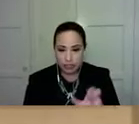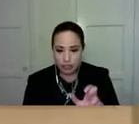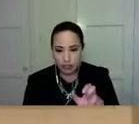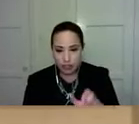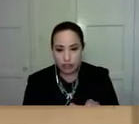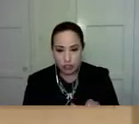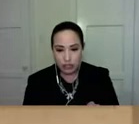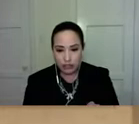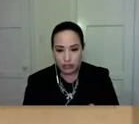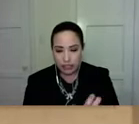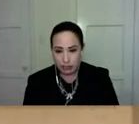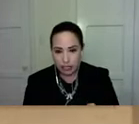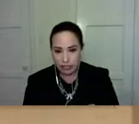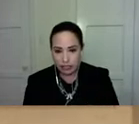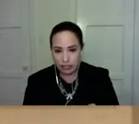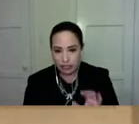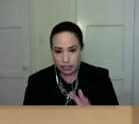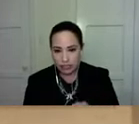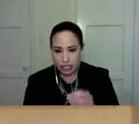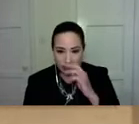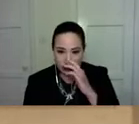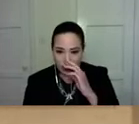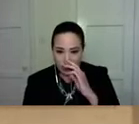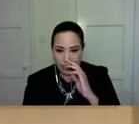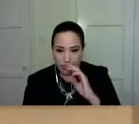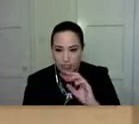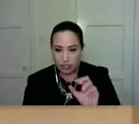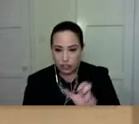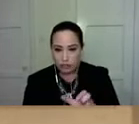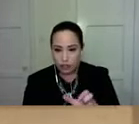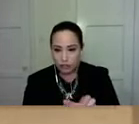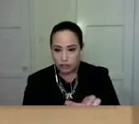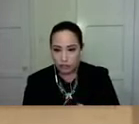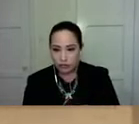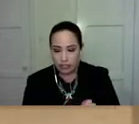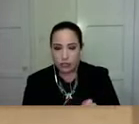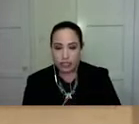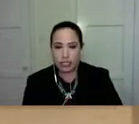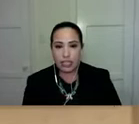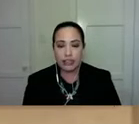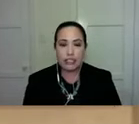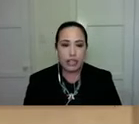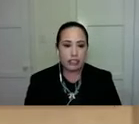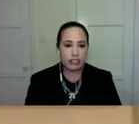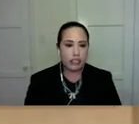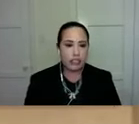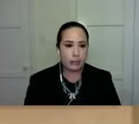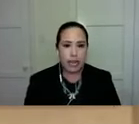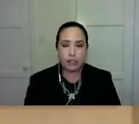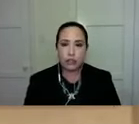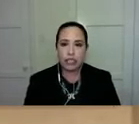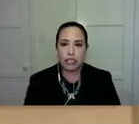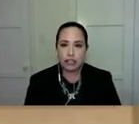one that says chief joseph nez pierce that's in color and then chief joseph old-fashioned fine cut these are actually